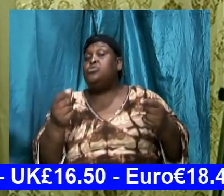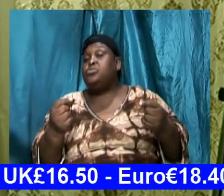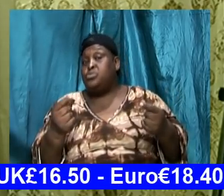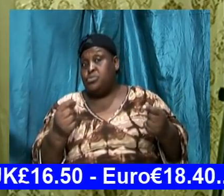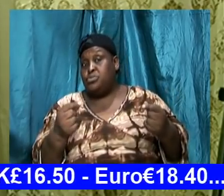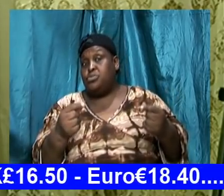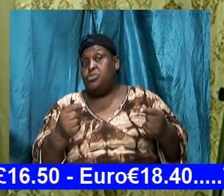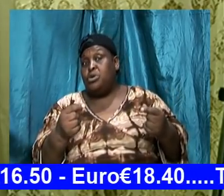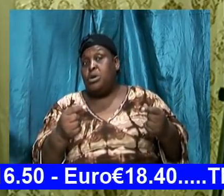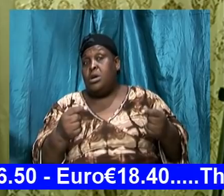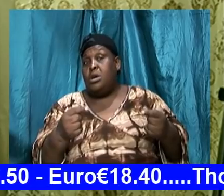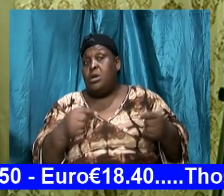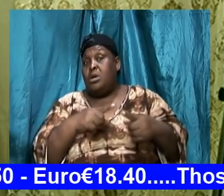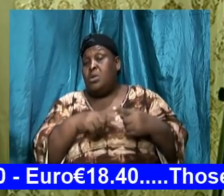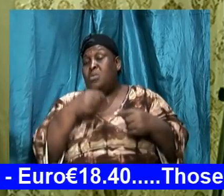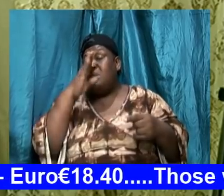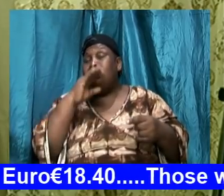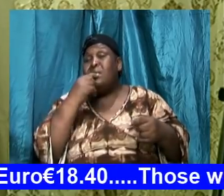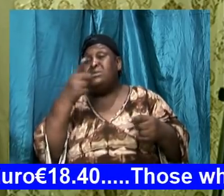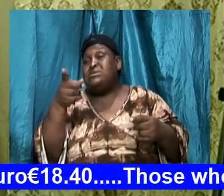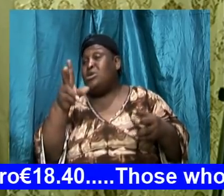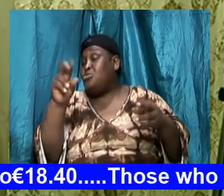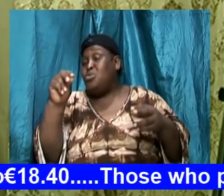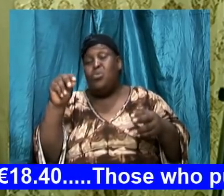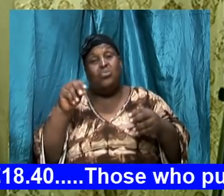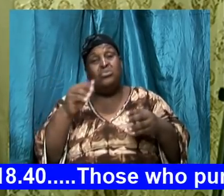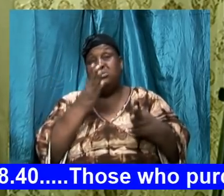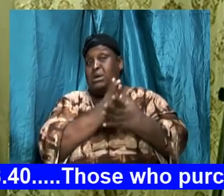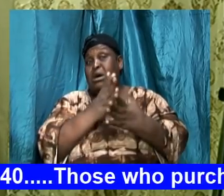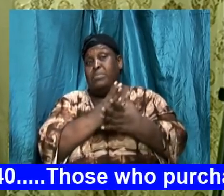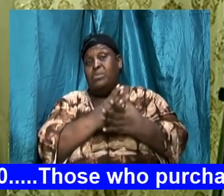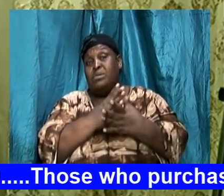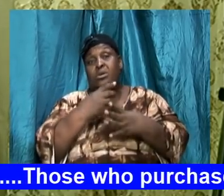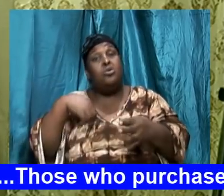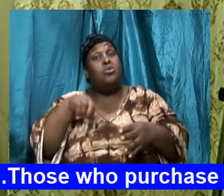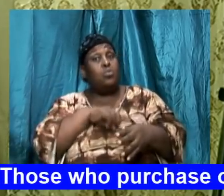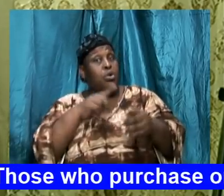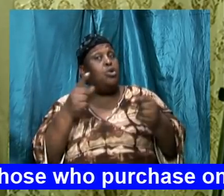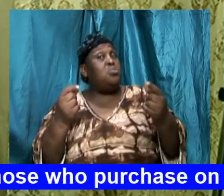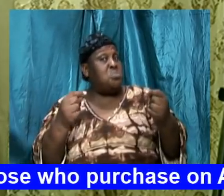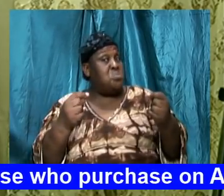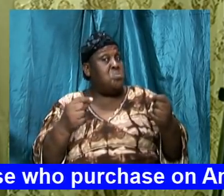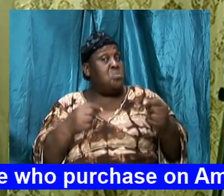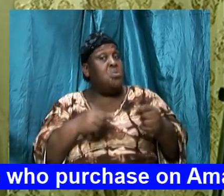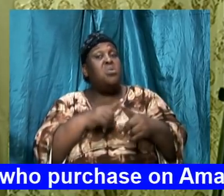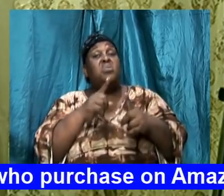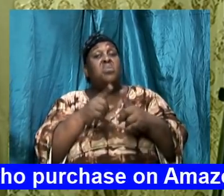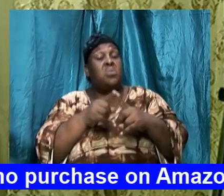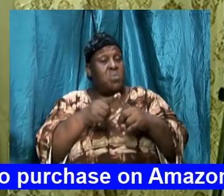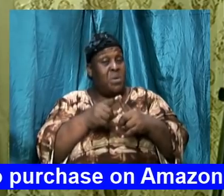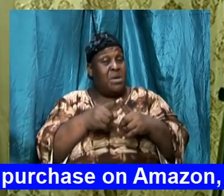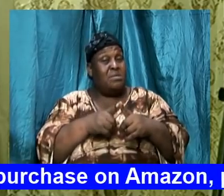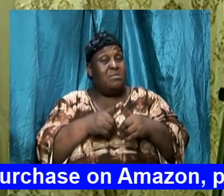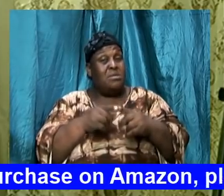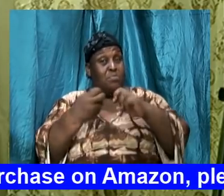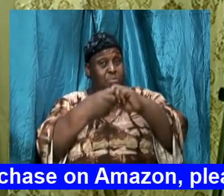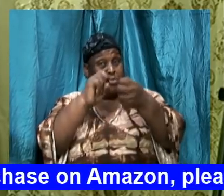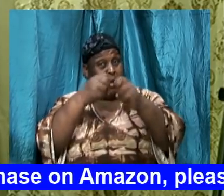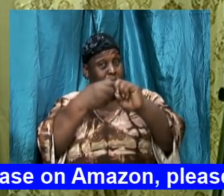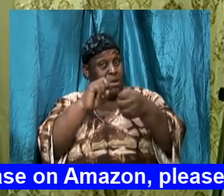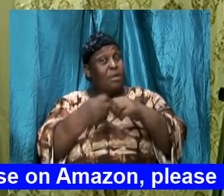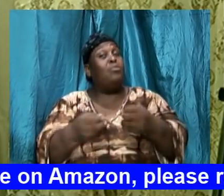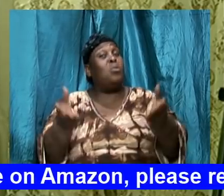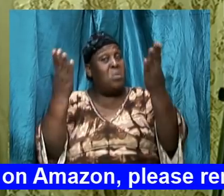and when him said don't do it we do it and when the negative results come then all of a sudden it is